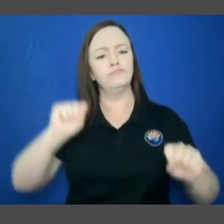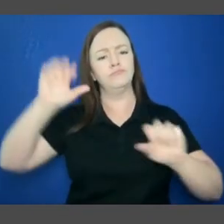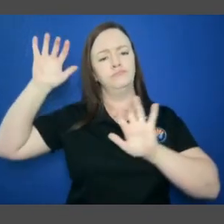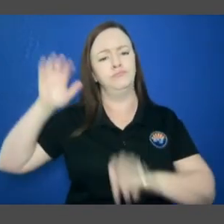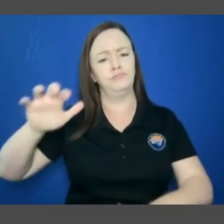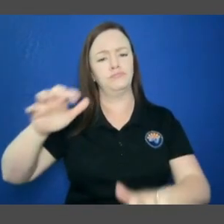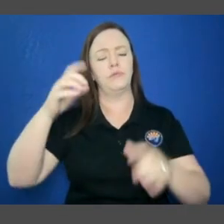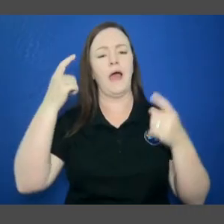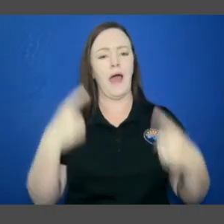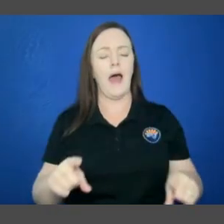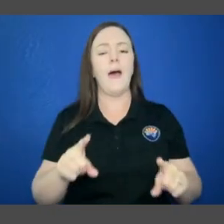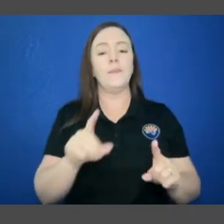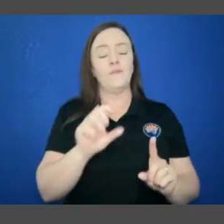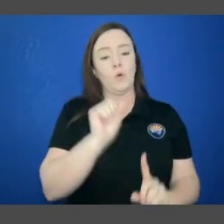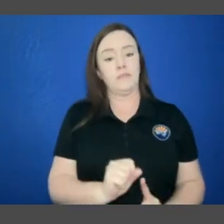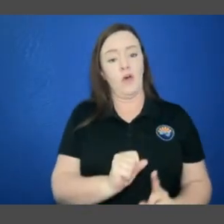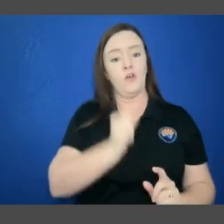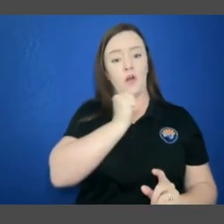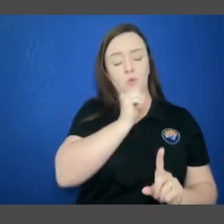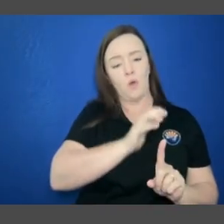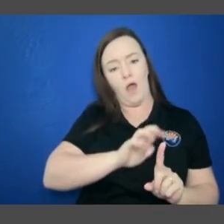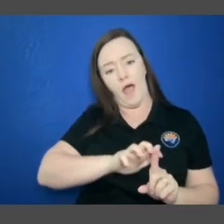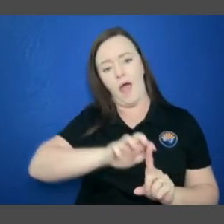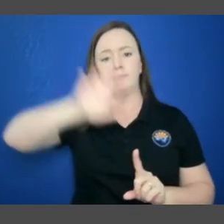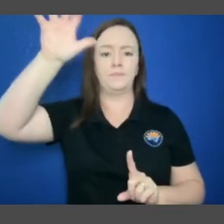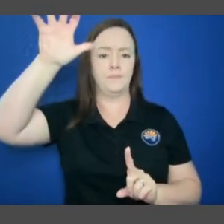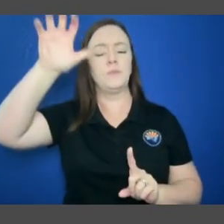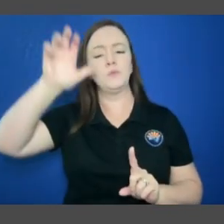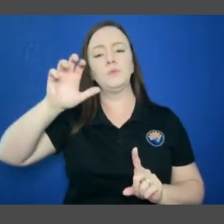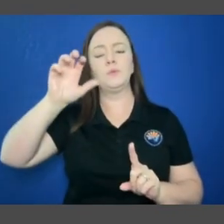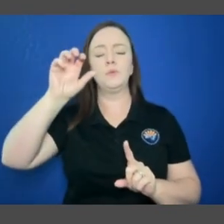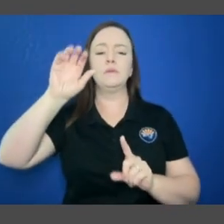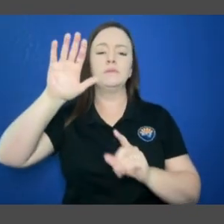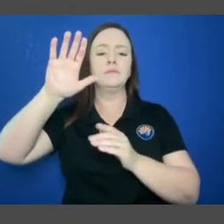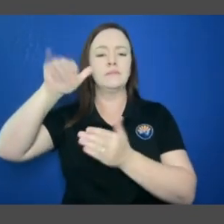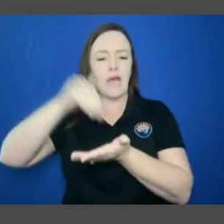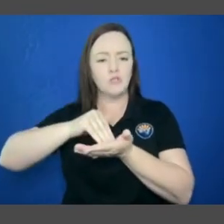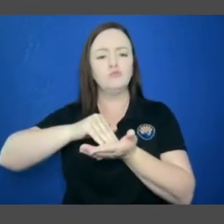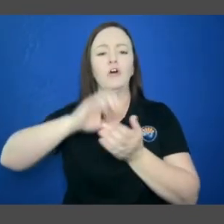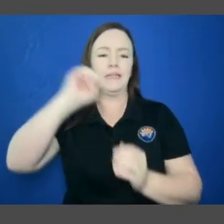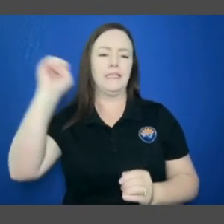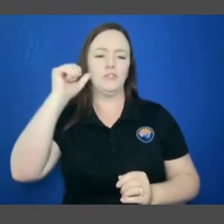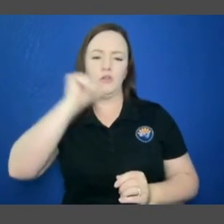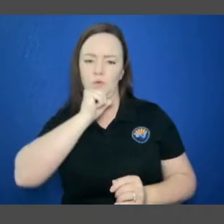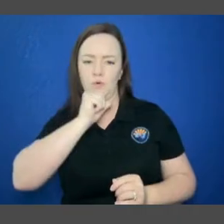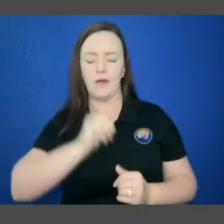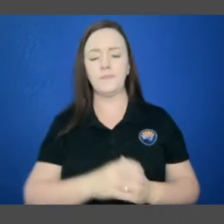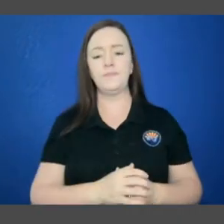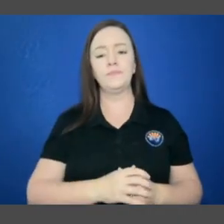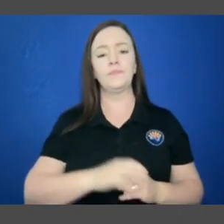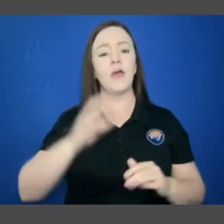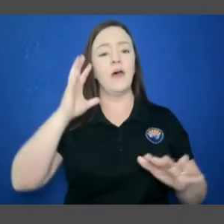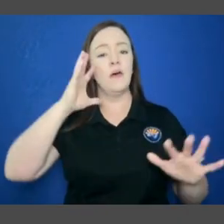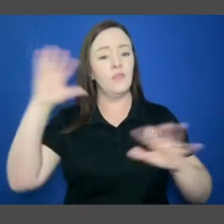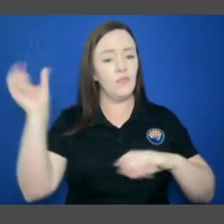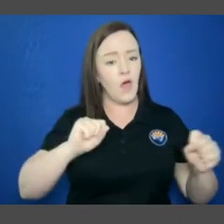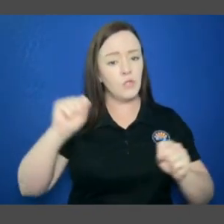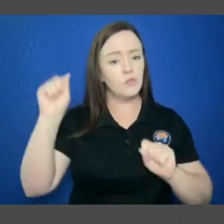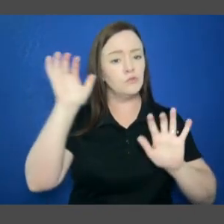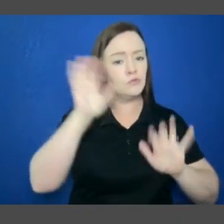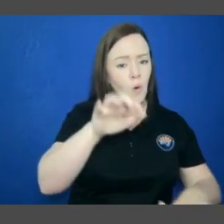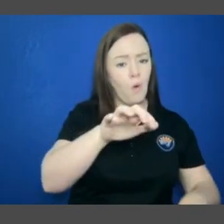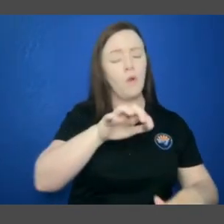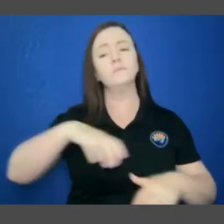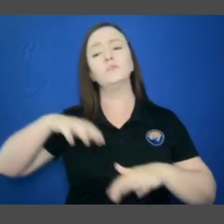far southern Arizona into the mountains of central and eastern Arizona. Thunderstorms and rainfall are most